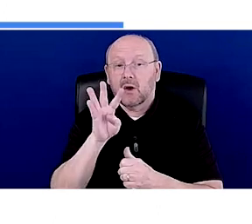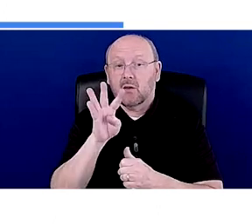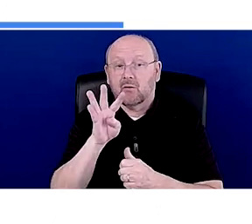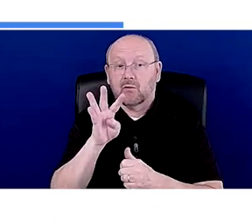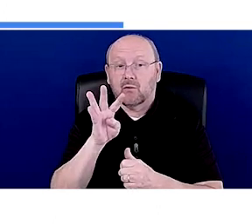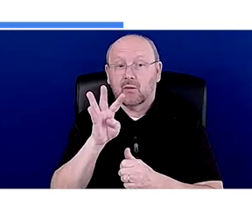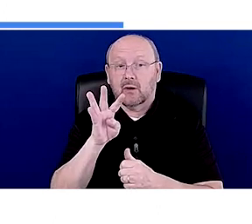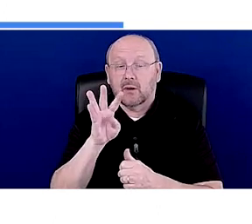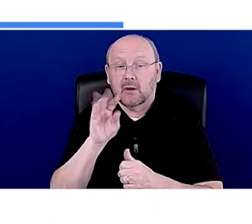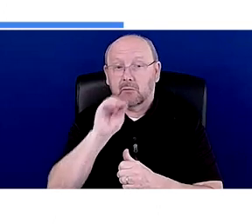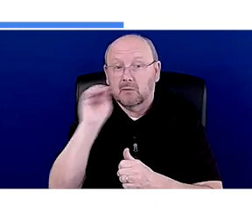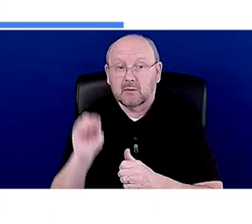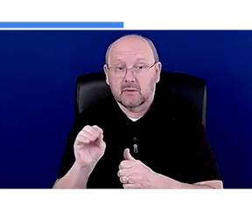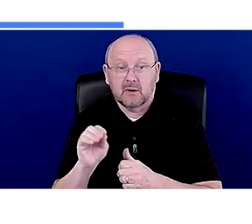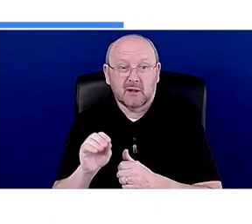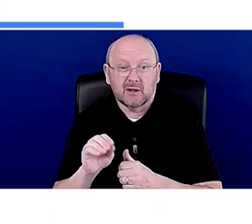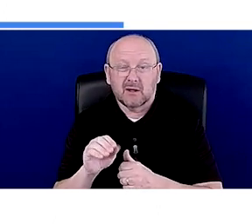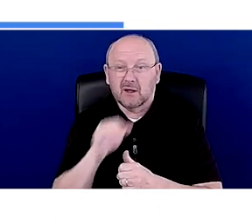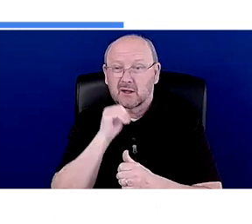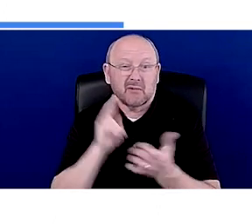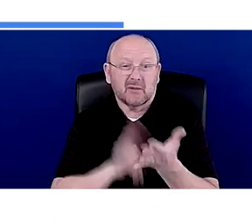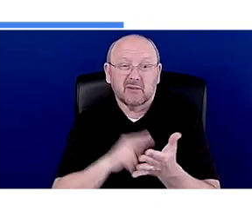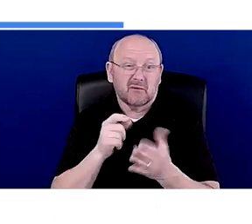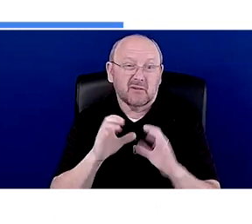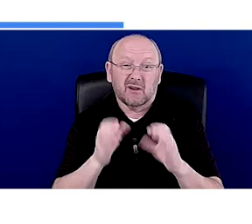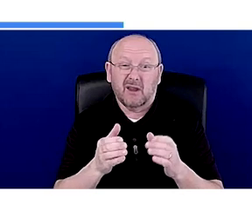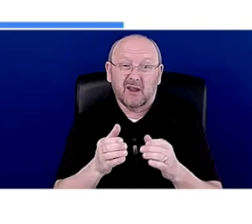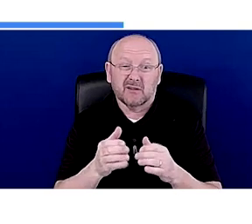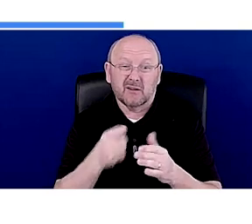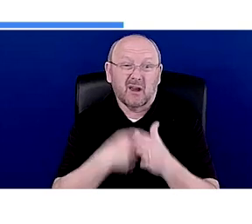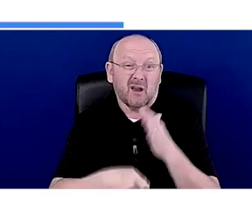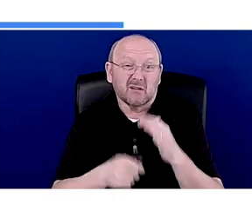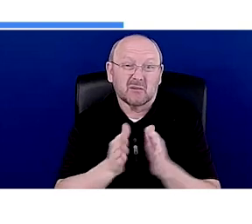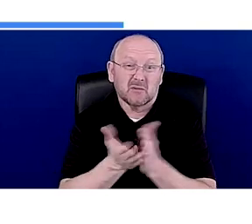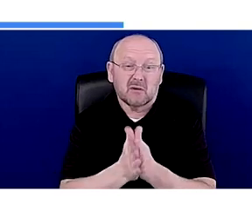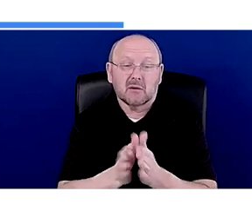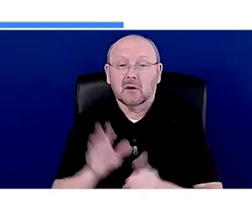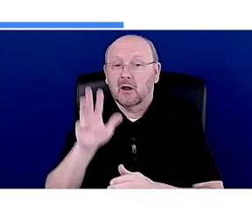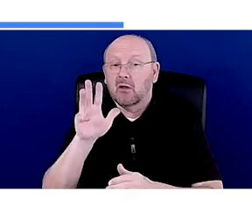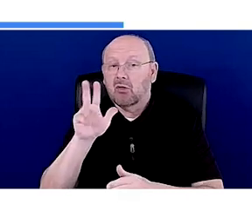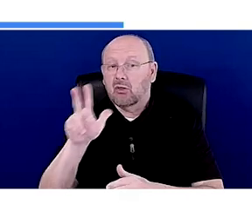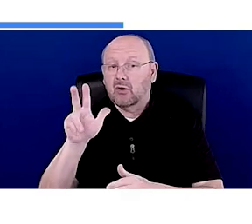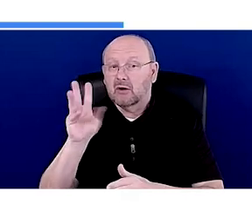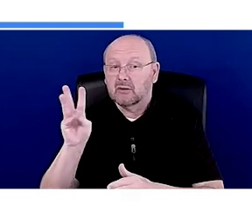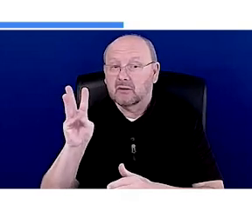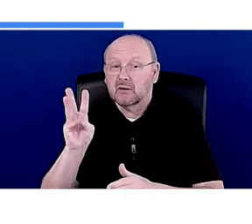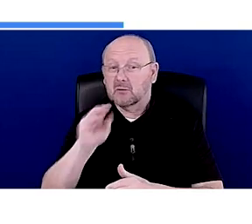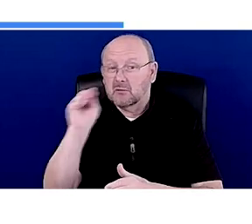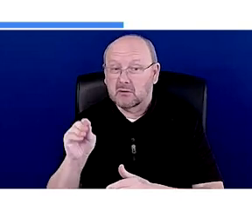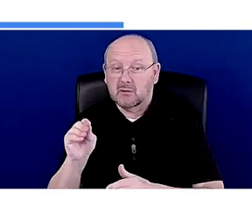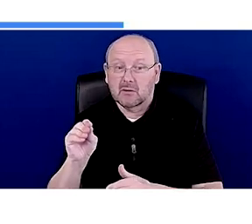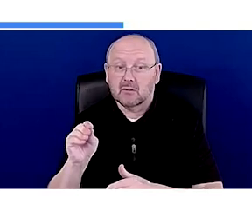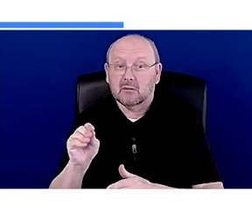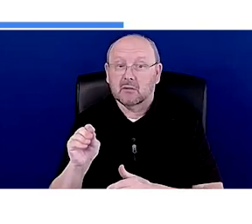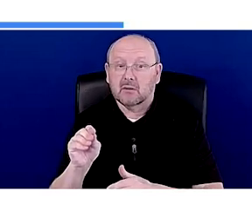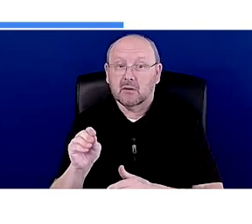of them did not register for specific courses. Um, 36% of them almost, um, earned